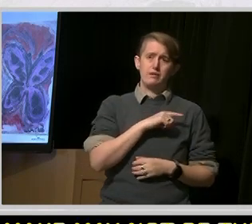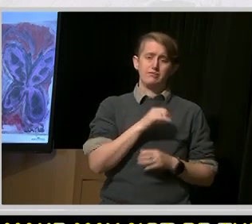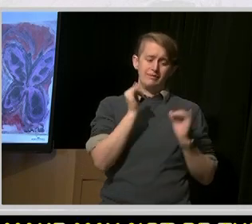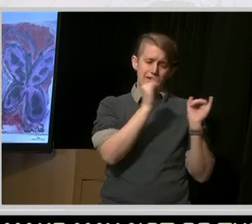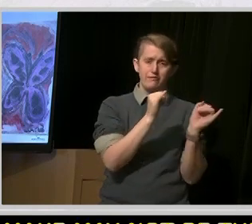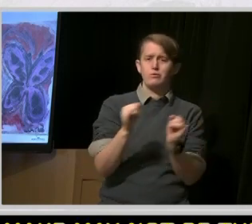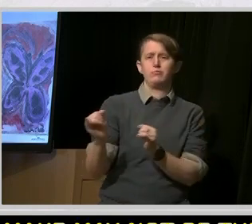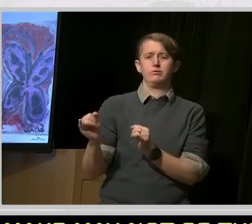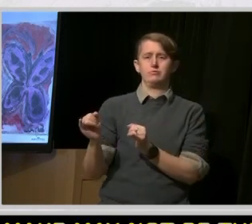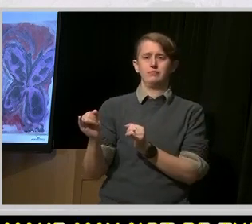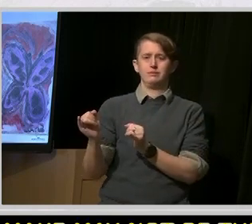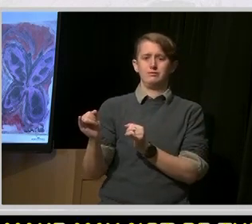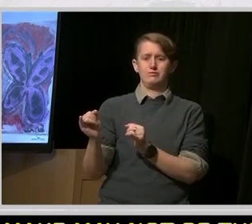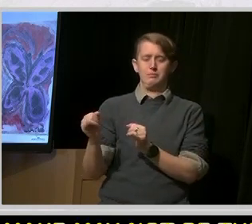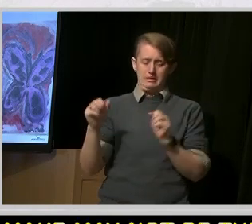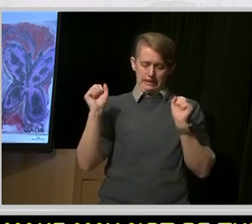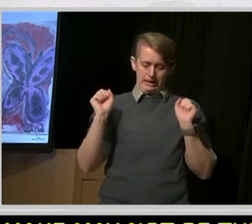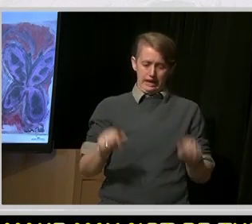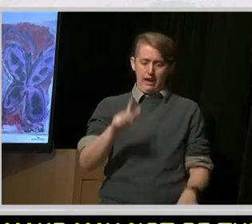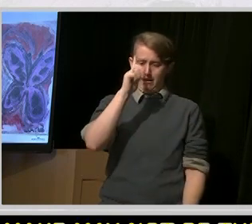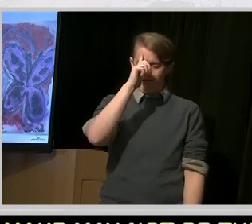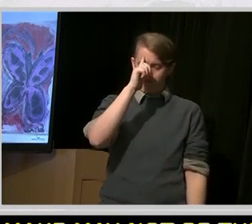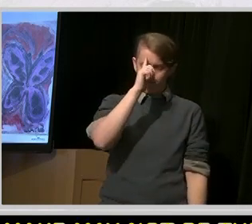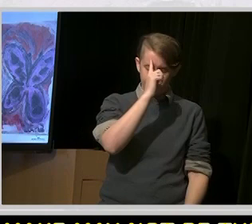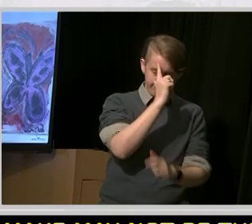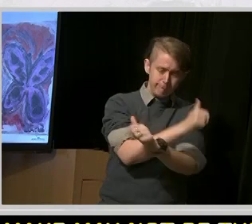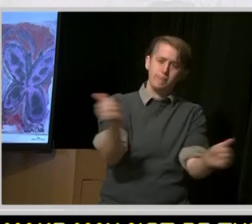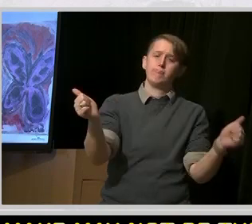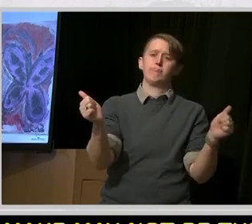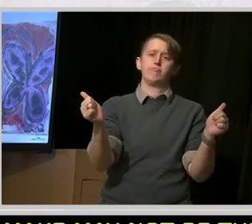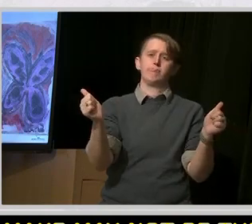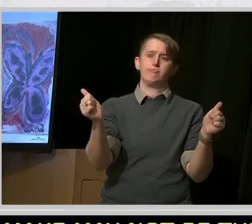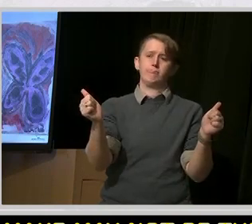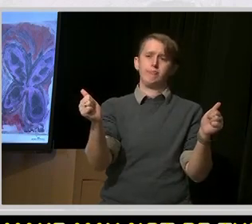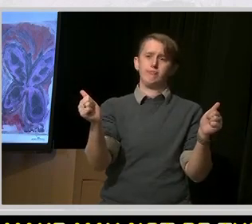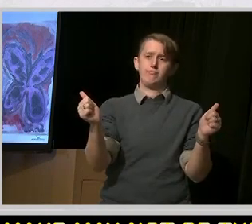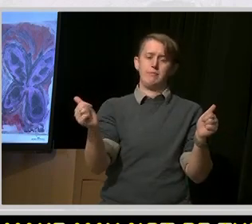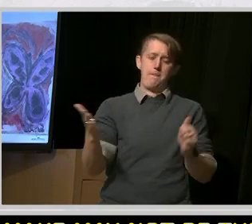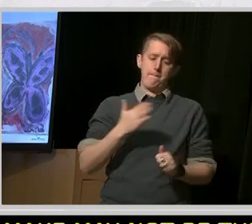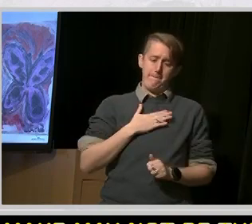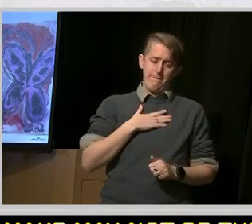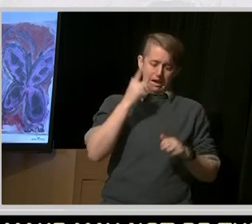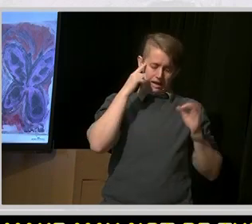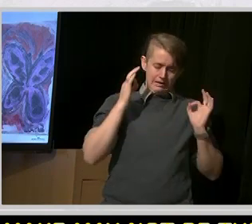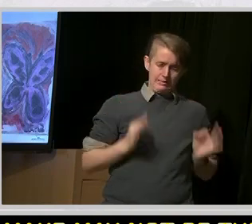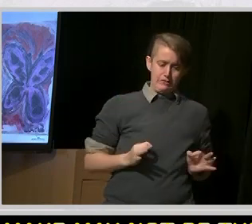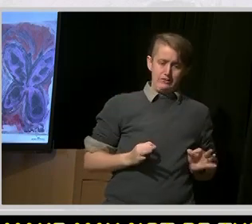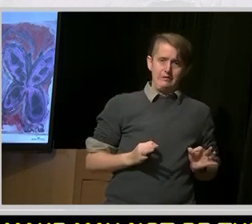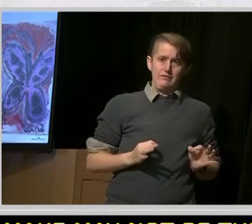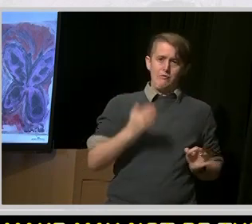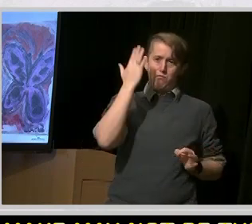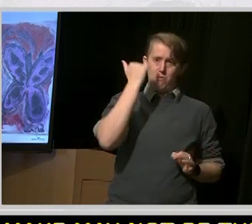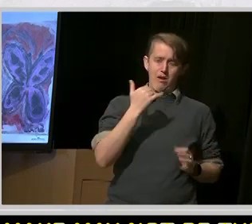are, and the choices we make need to revolve around who we are.